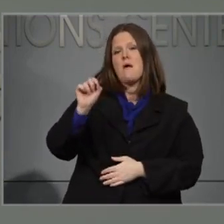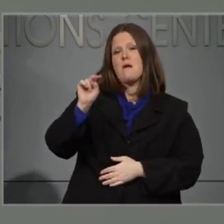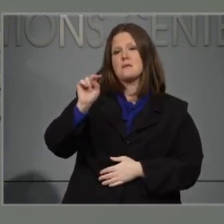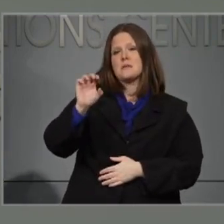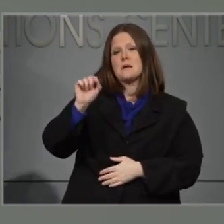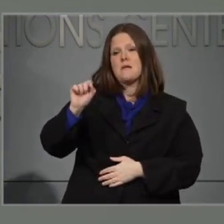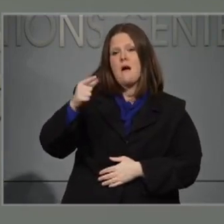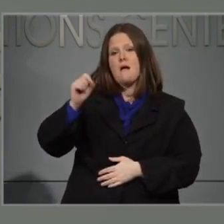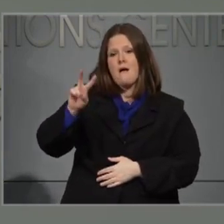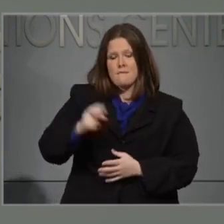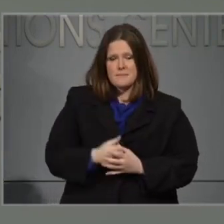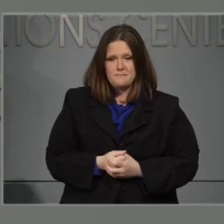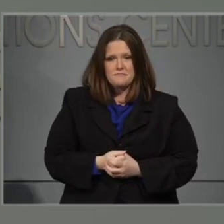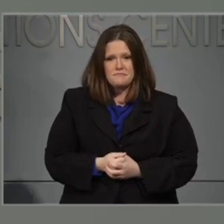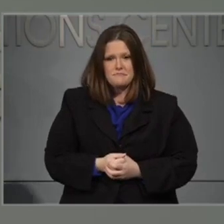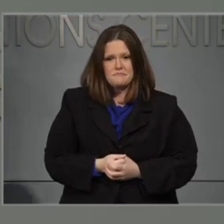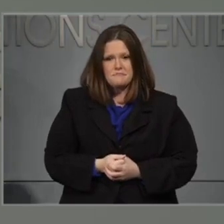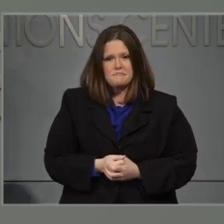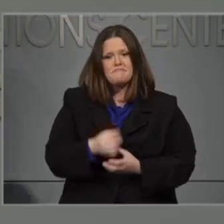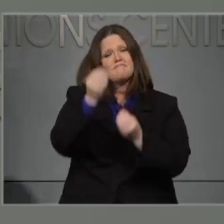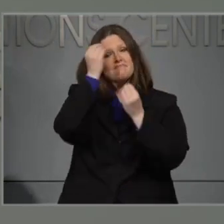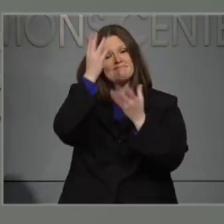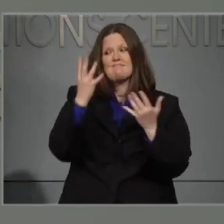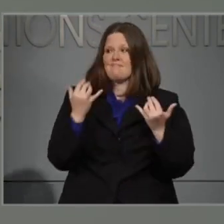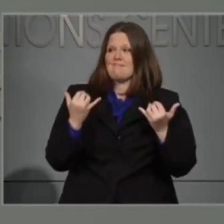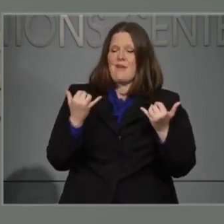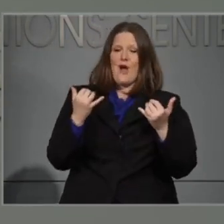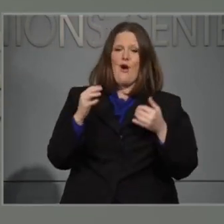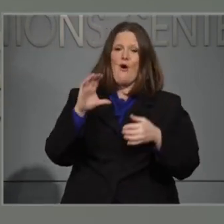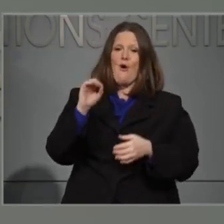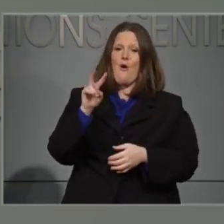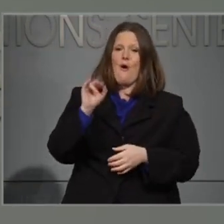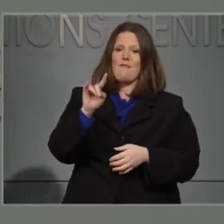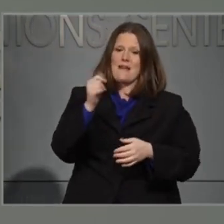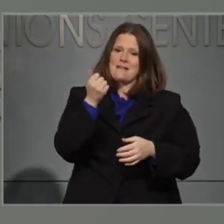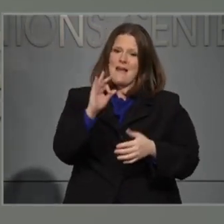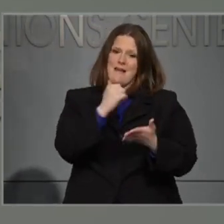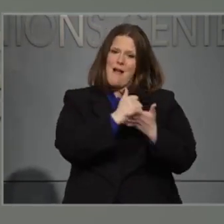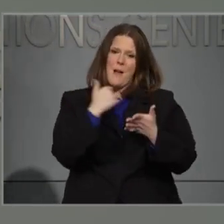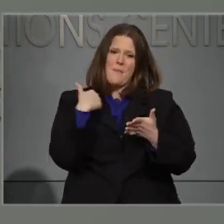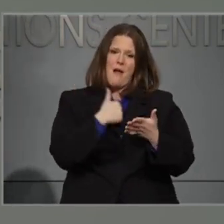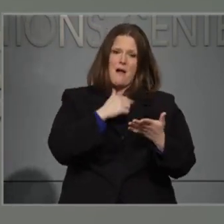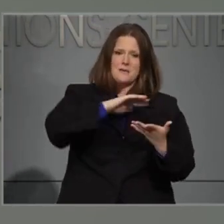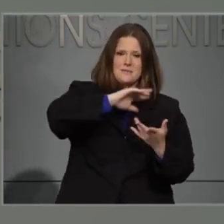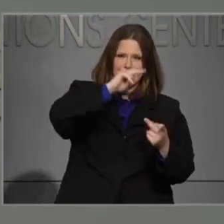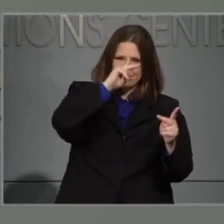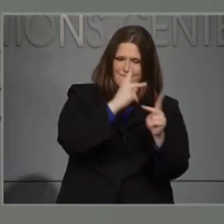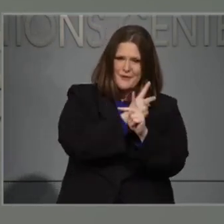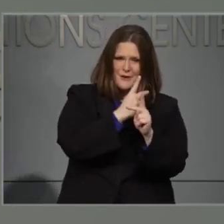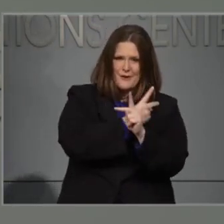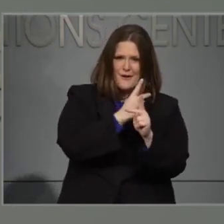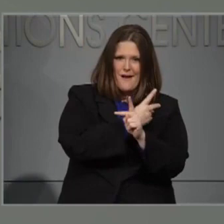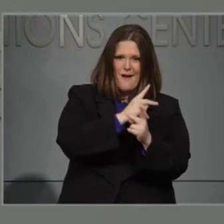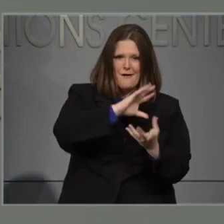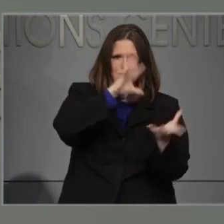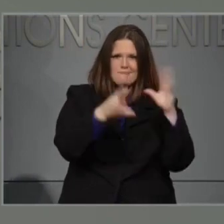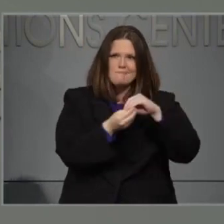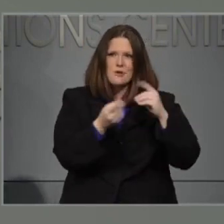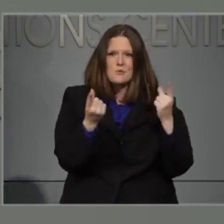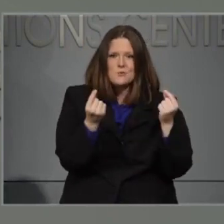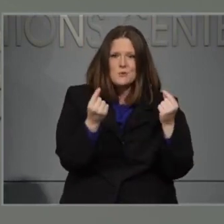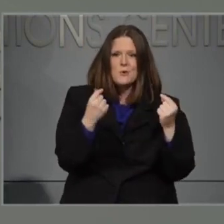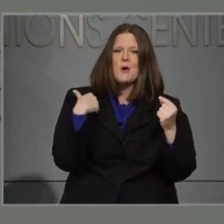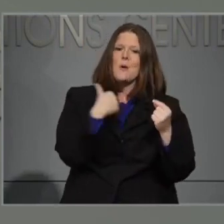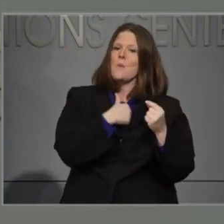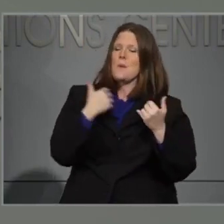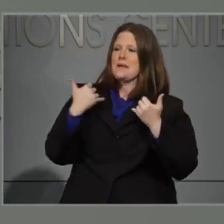Lastly, while COVID-19 may have required us to adapt the current recovery program, it has not slowed down the delivery of previous CDBGDR